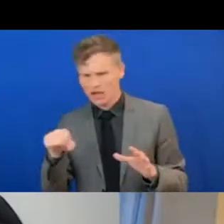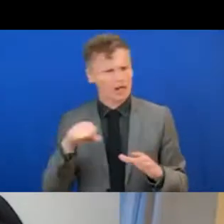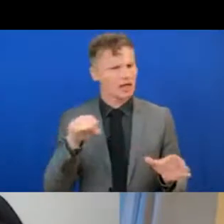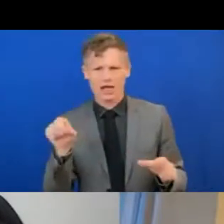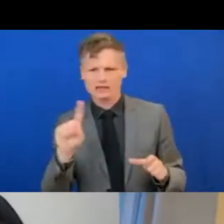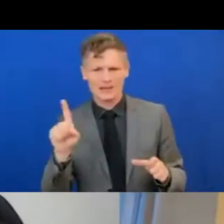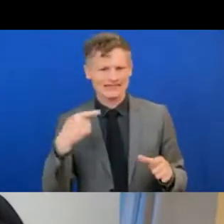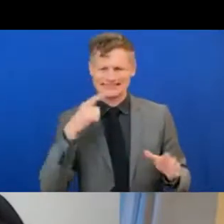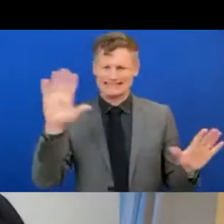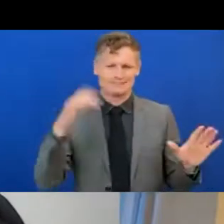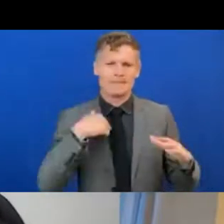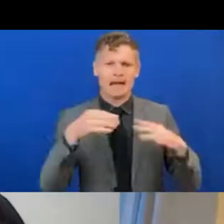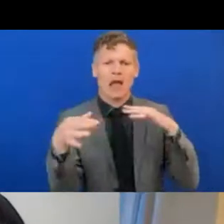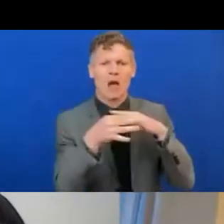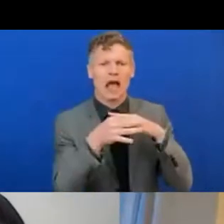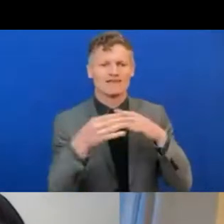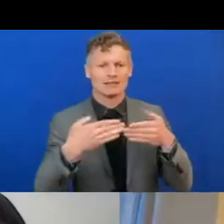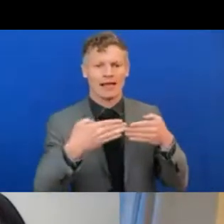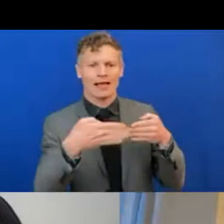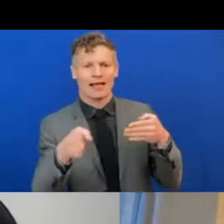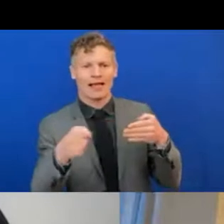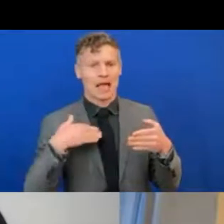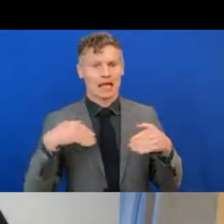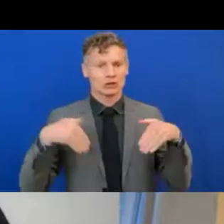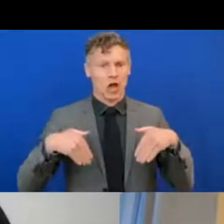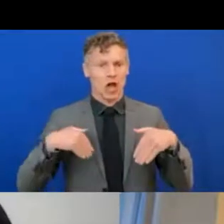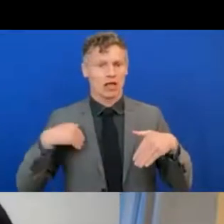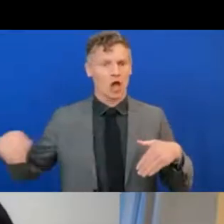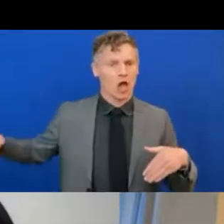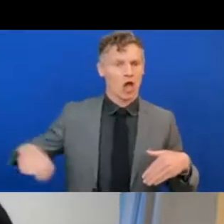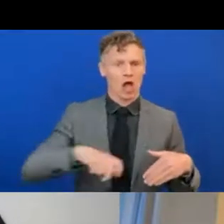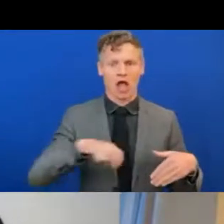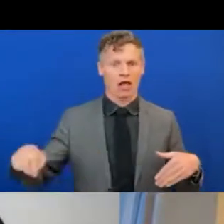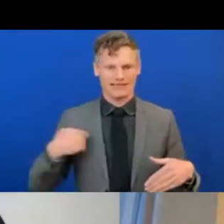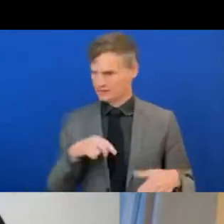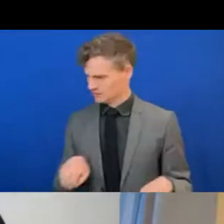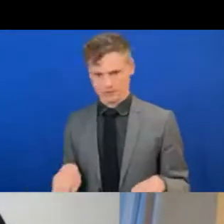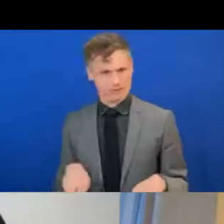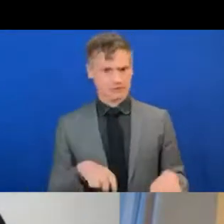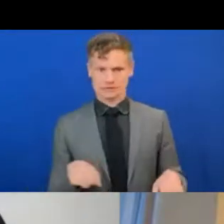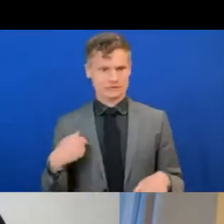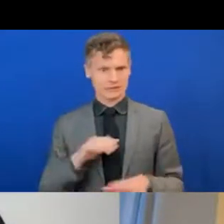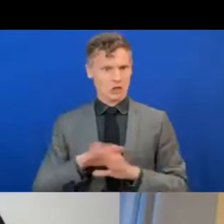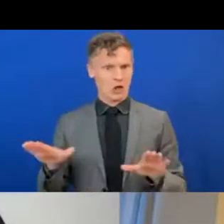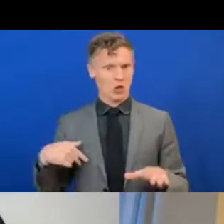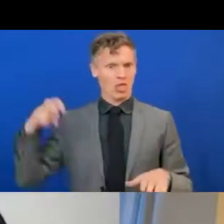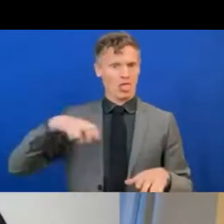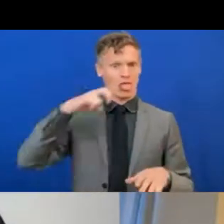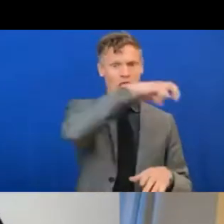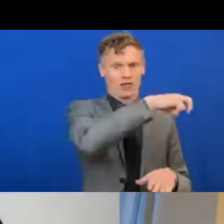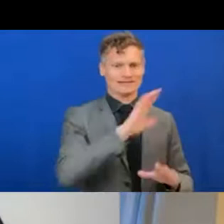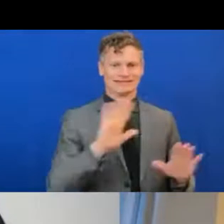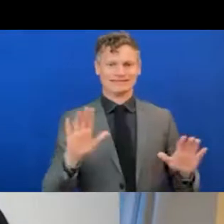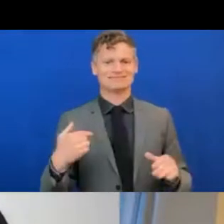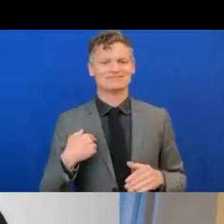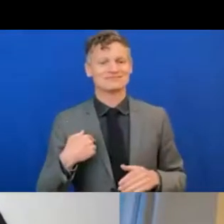on my lap. Go ahead. Well, I've left my yellow lab next to me here, who's behaving very nicely. So I'd like to just